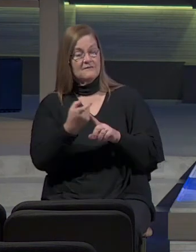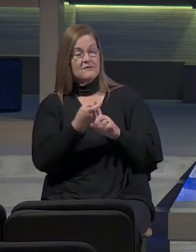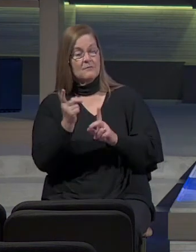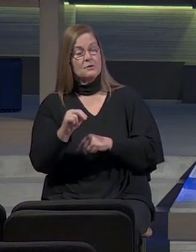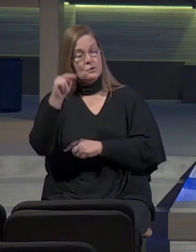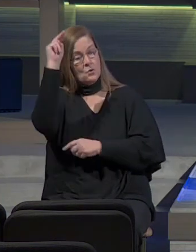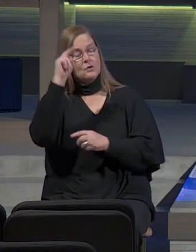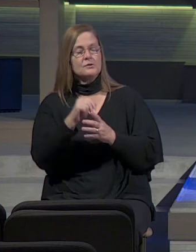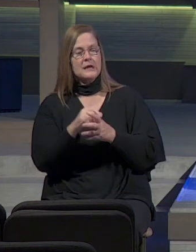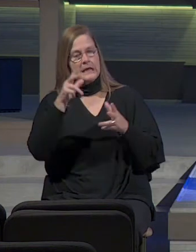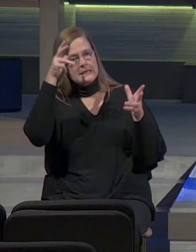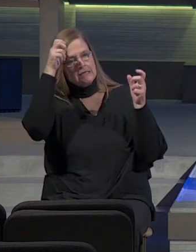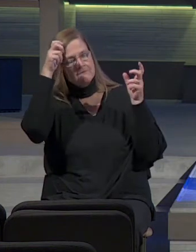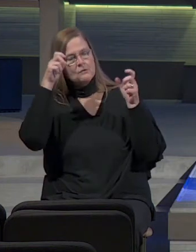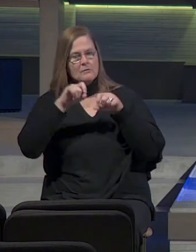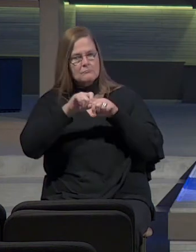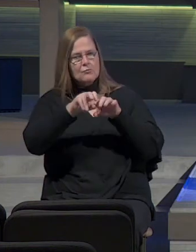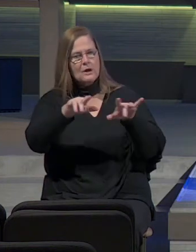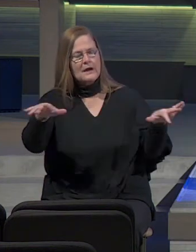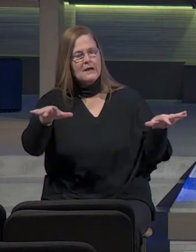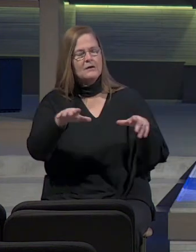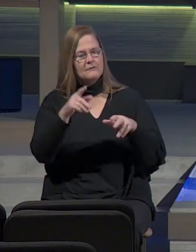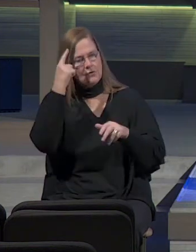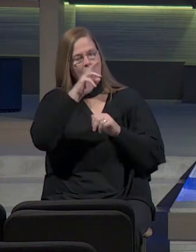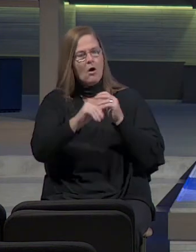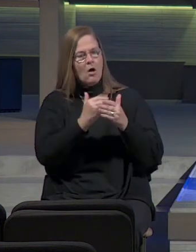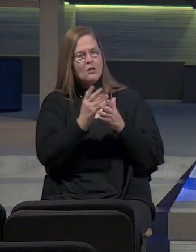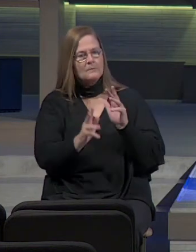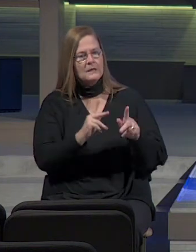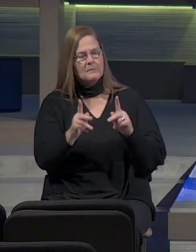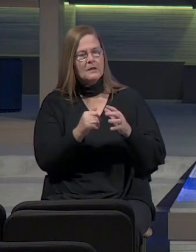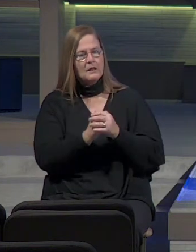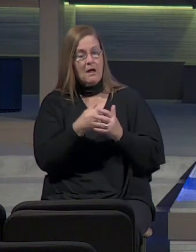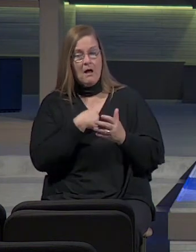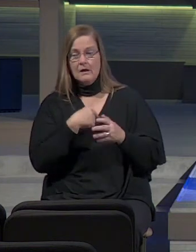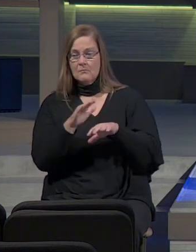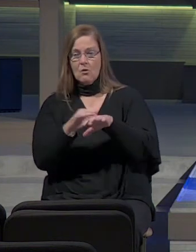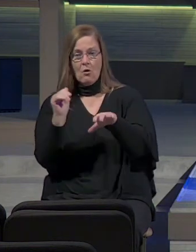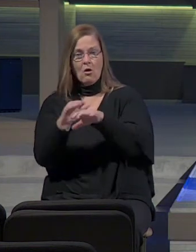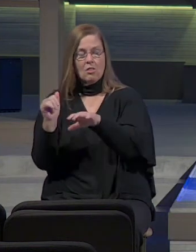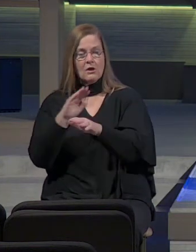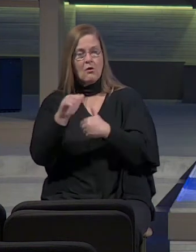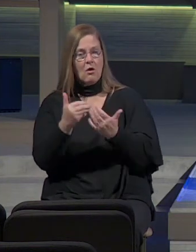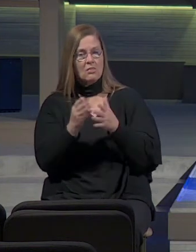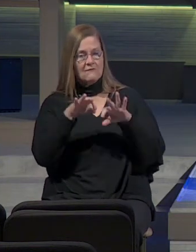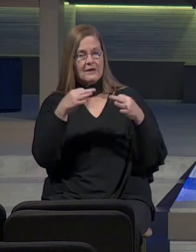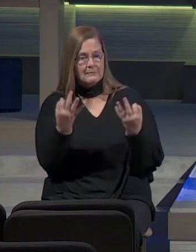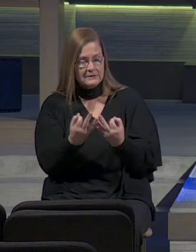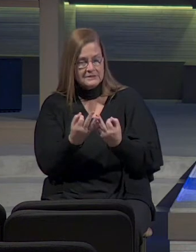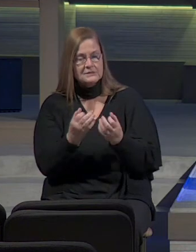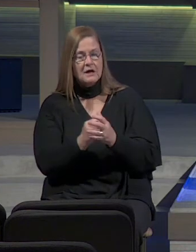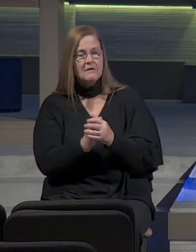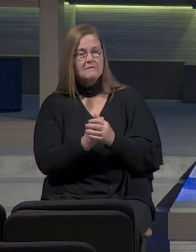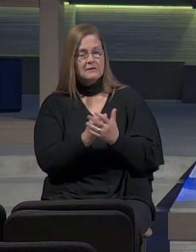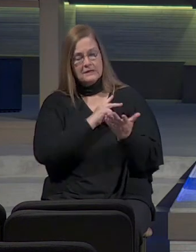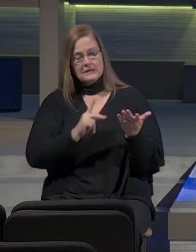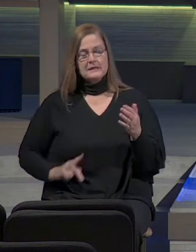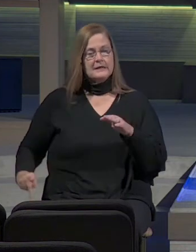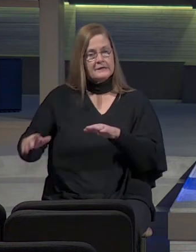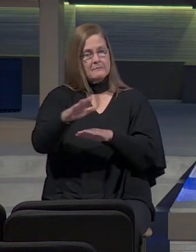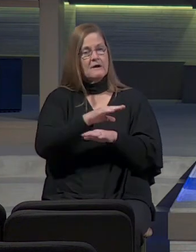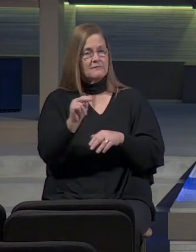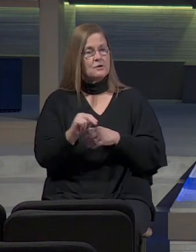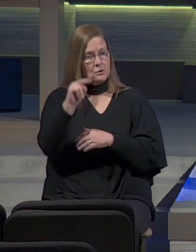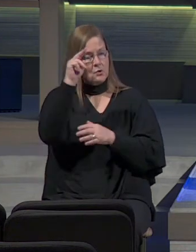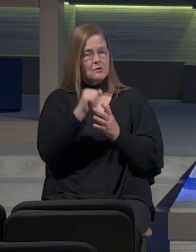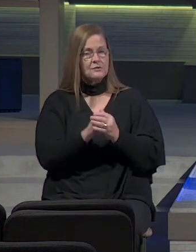inhabitants of the land. For behold, I am calling all the families of the kingdom of the north, declares the Lord. and